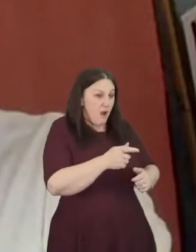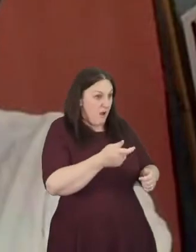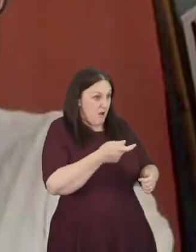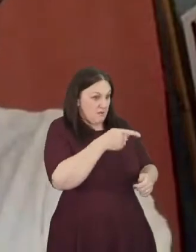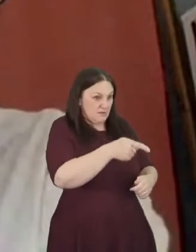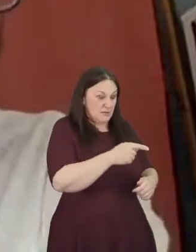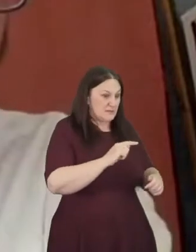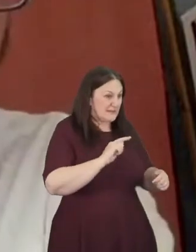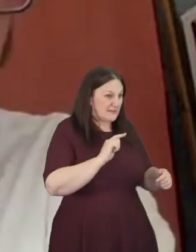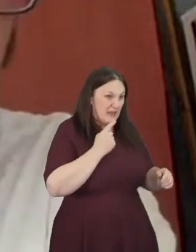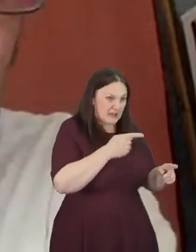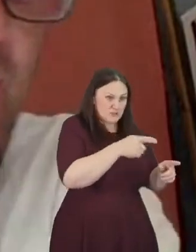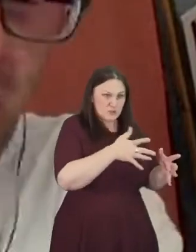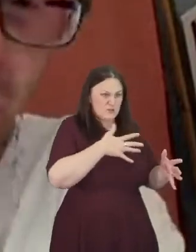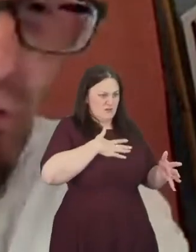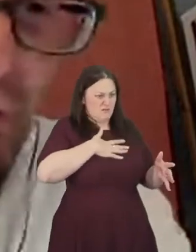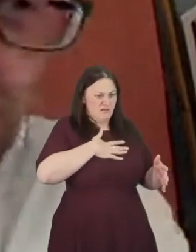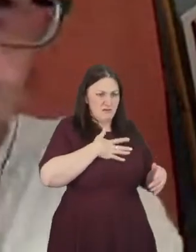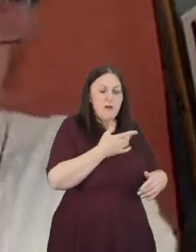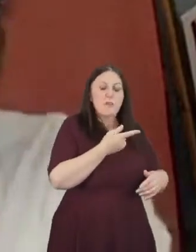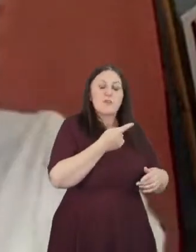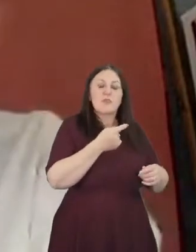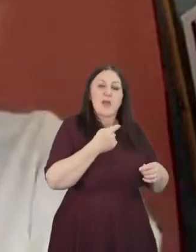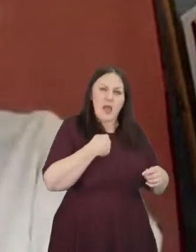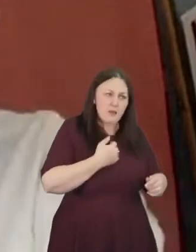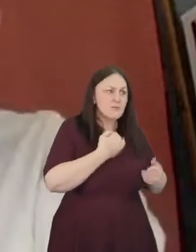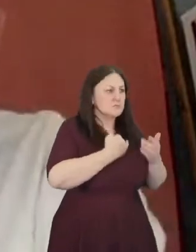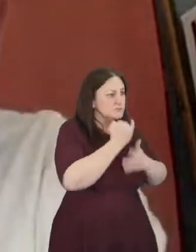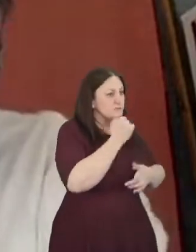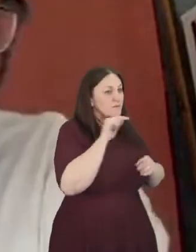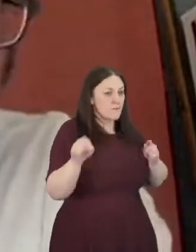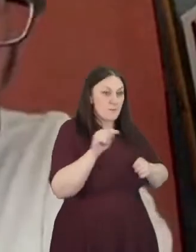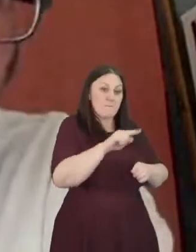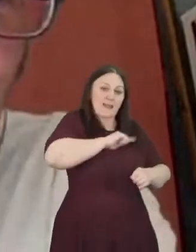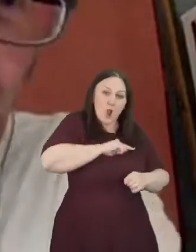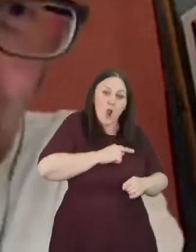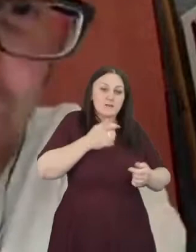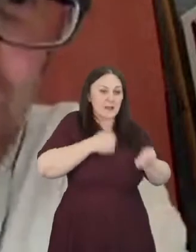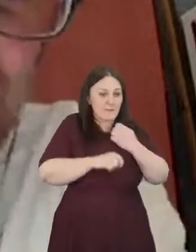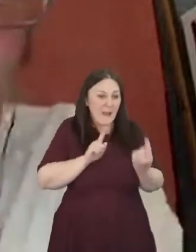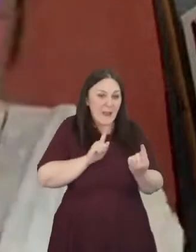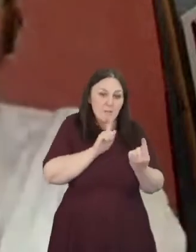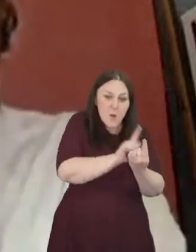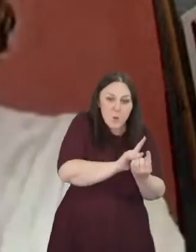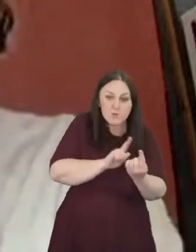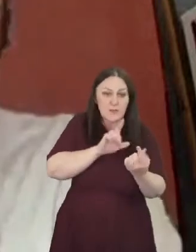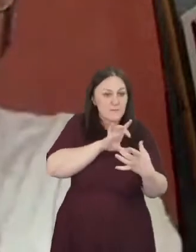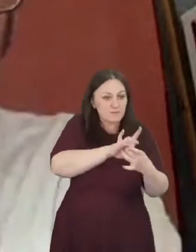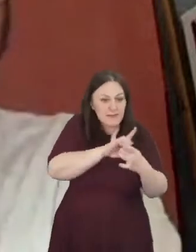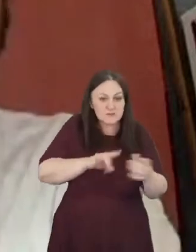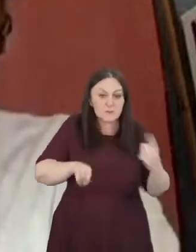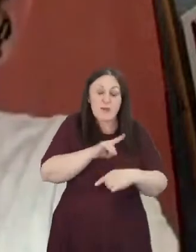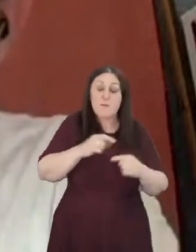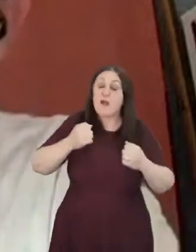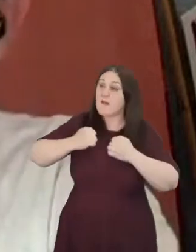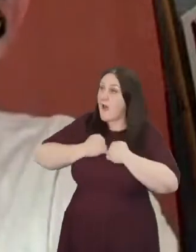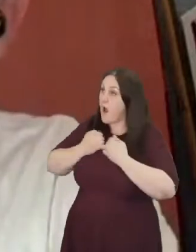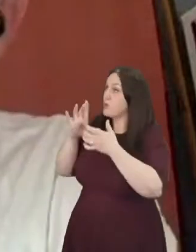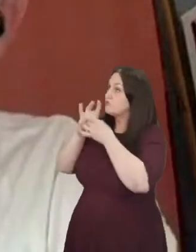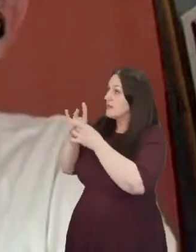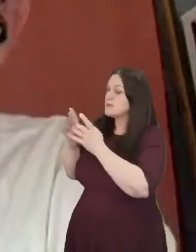bones so i think that proximity is important and also you know i i really believe that our love relationship to jesus our